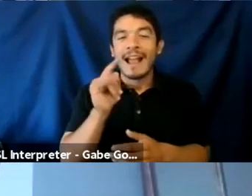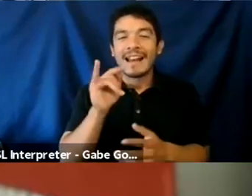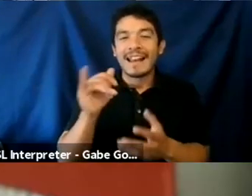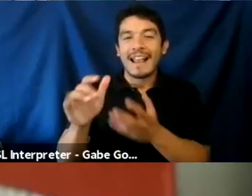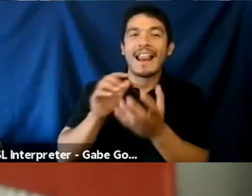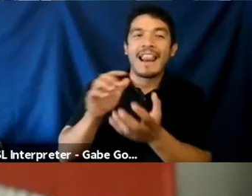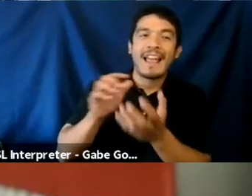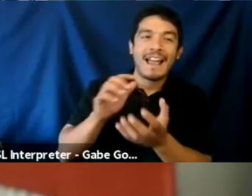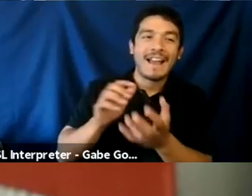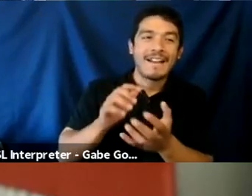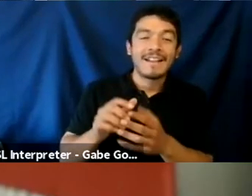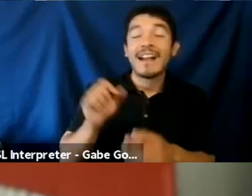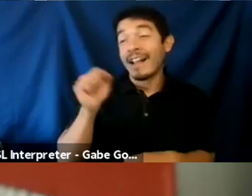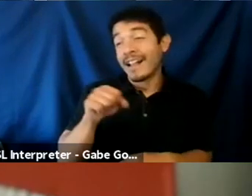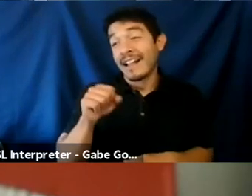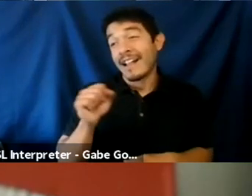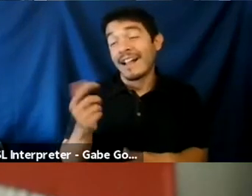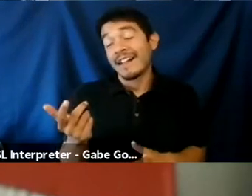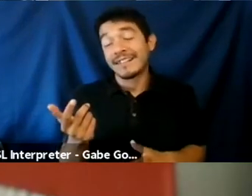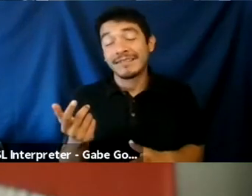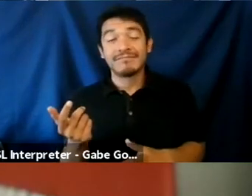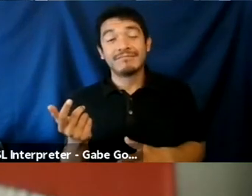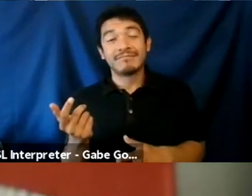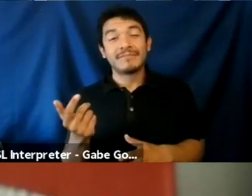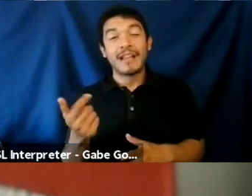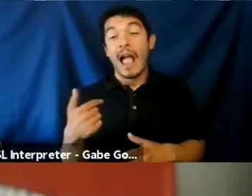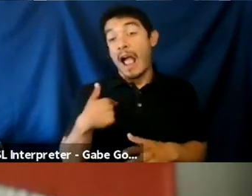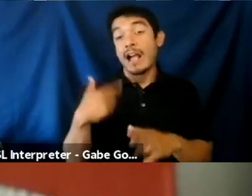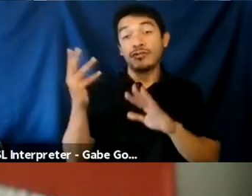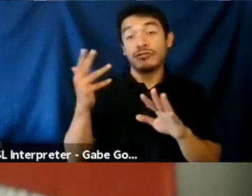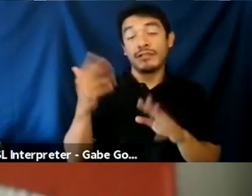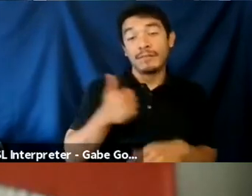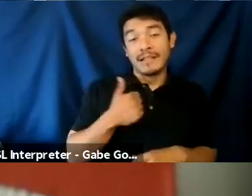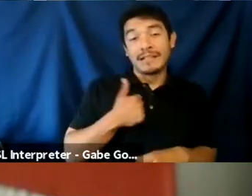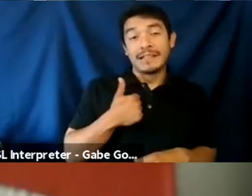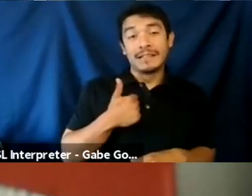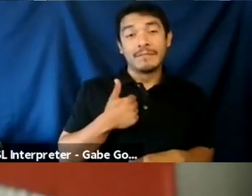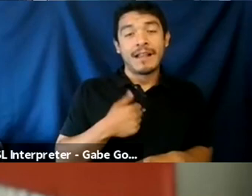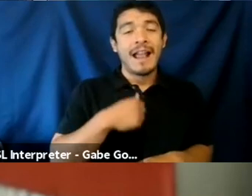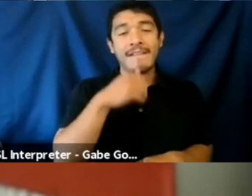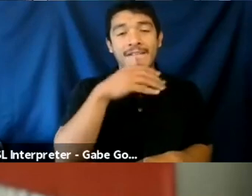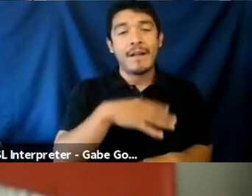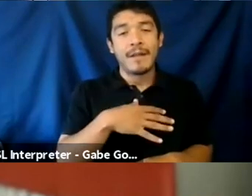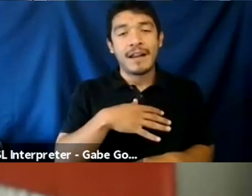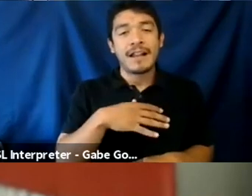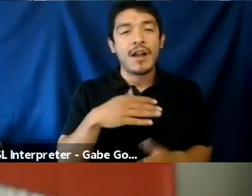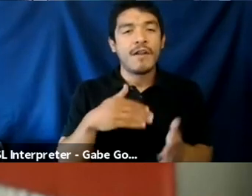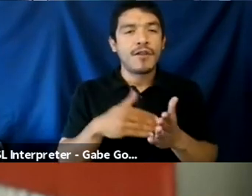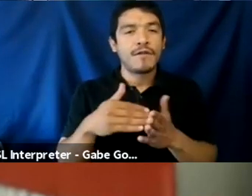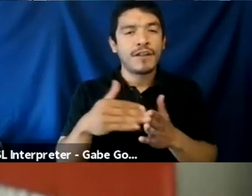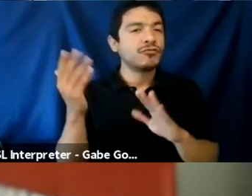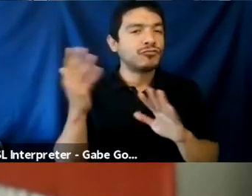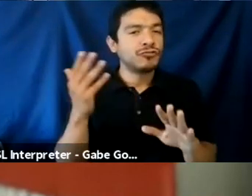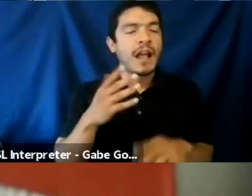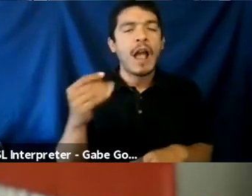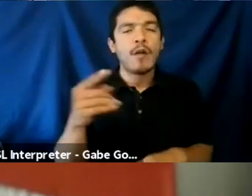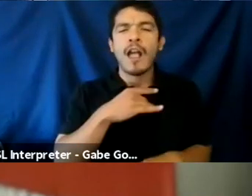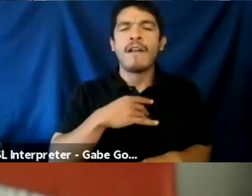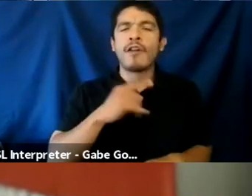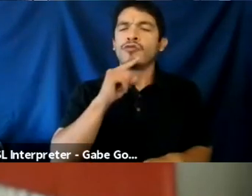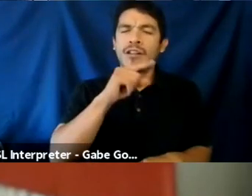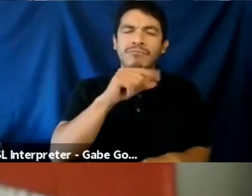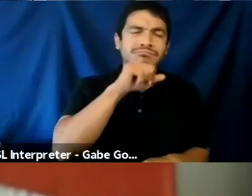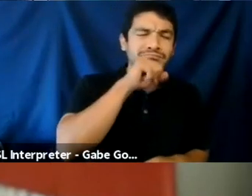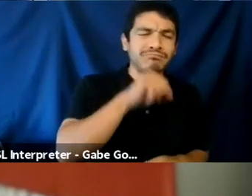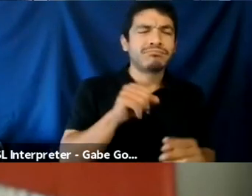Yeah. I mean, like I, so I stream, um, and feminist frequency streams and we have a really loving, wonderful community